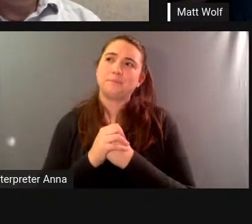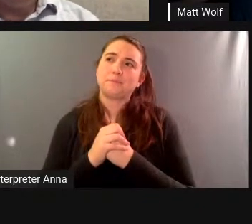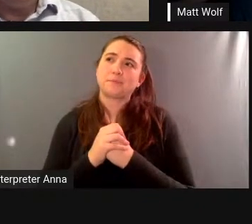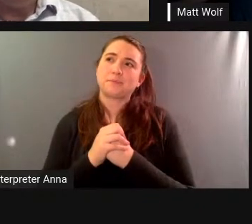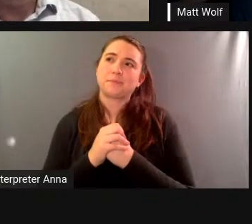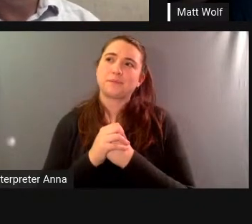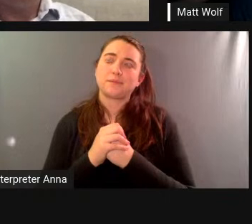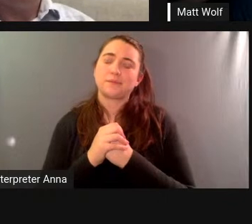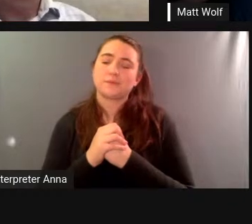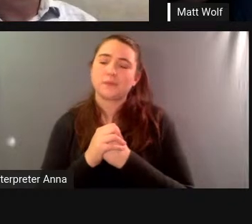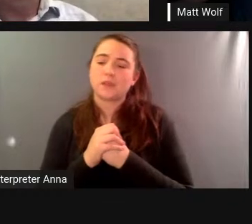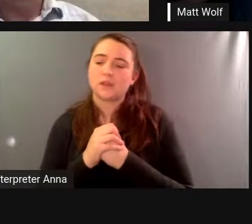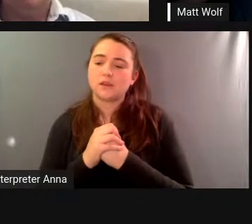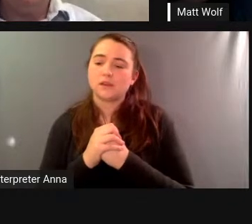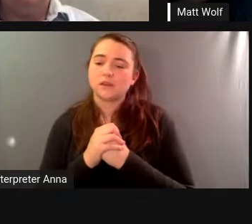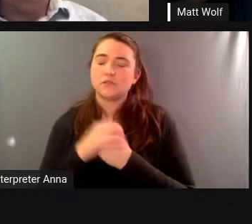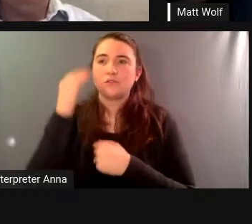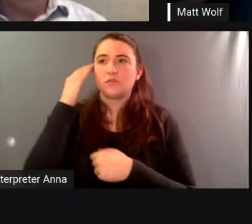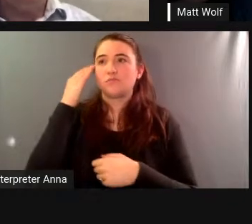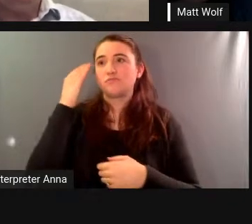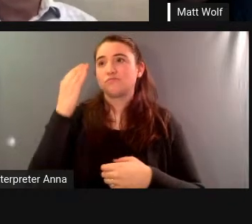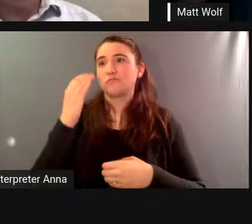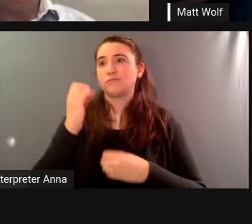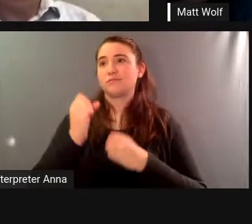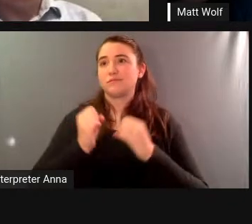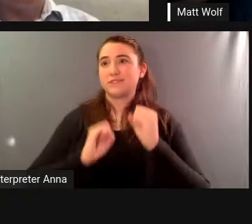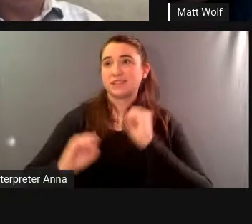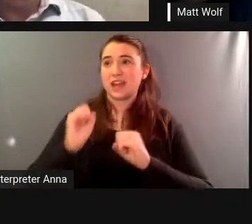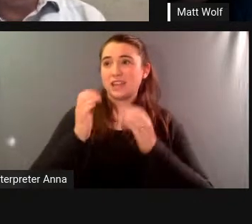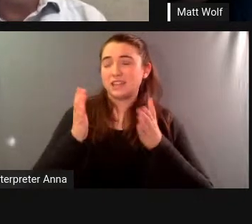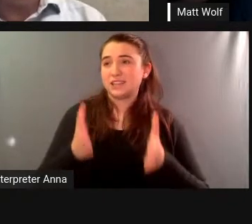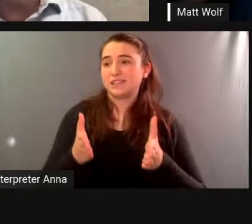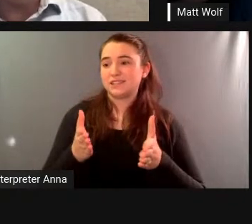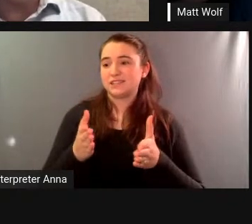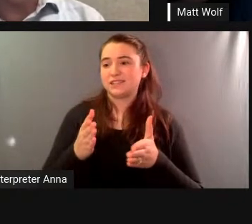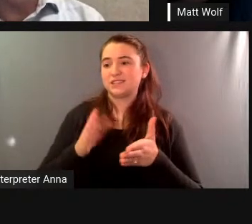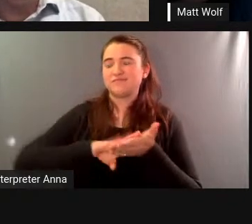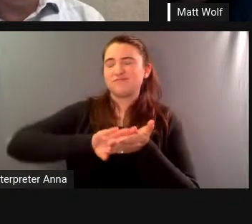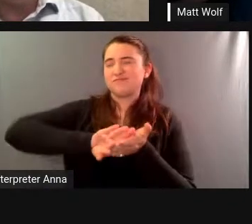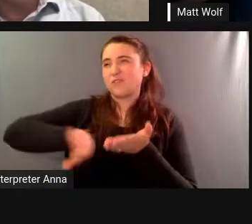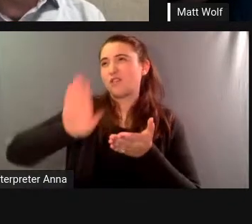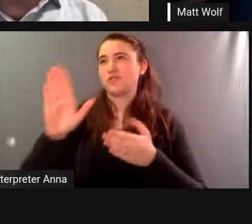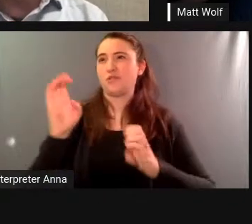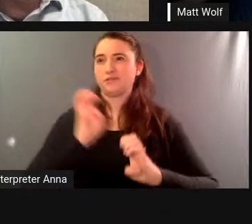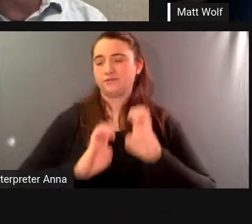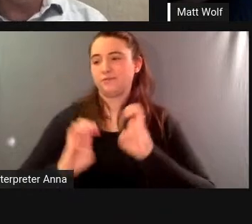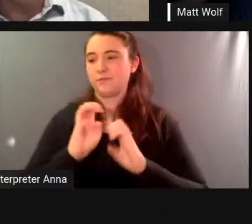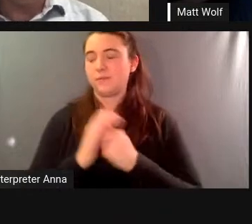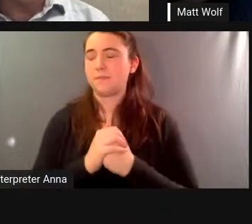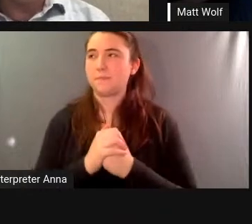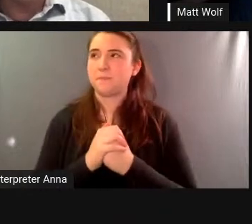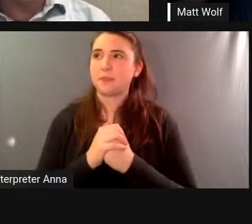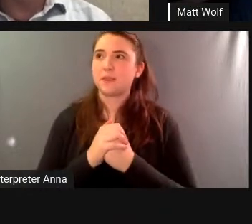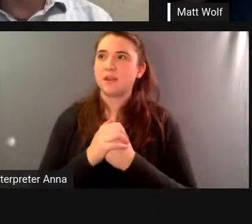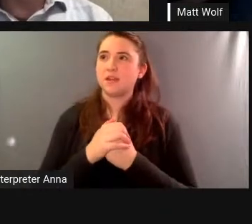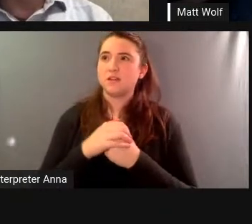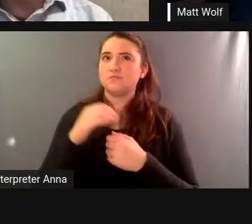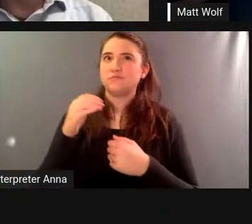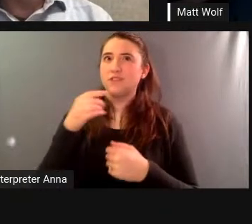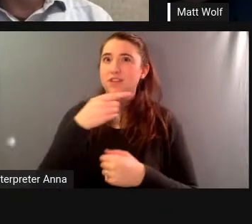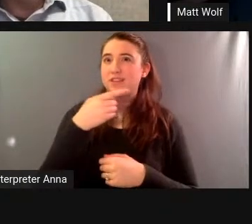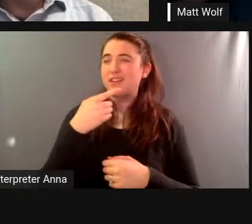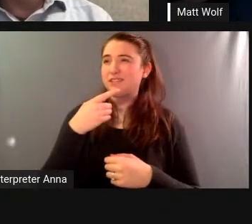uh to to what you were doing what what did they sort of i mean did they get something wrong about what what you were trying to accomplish